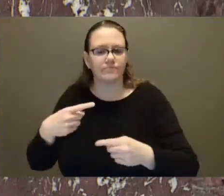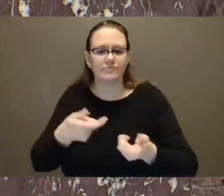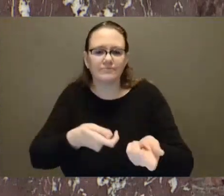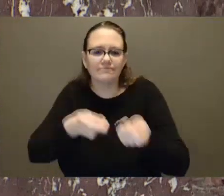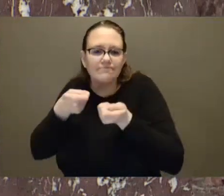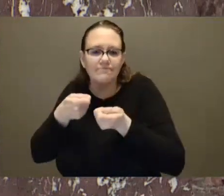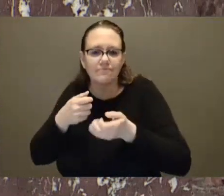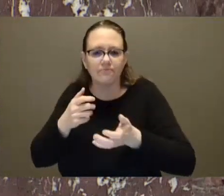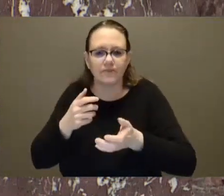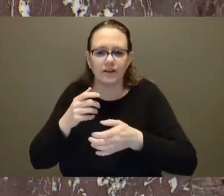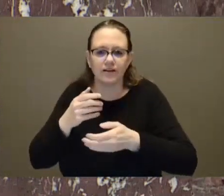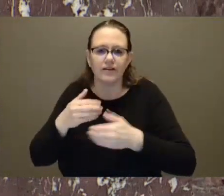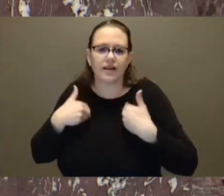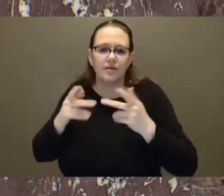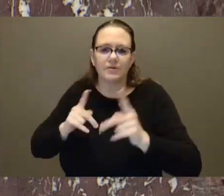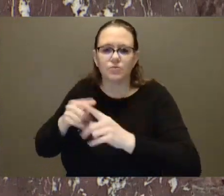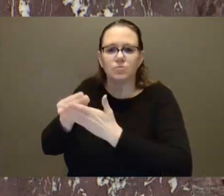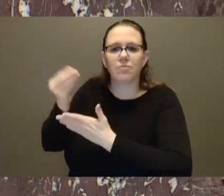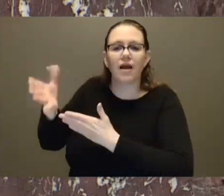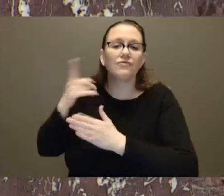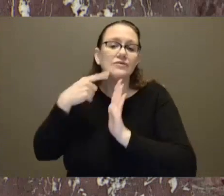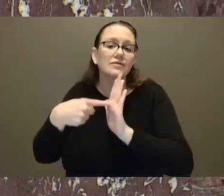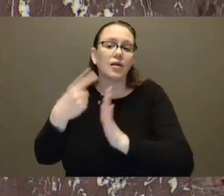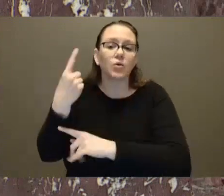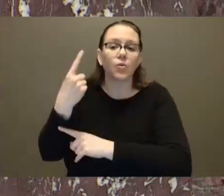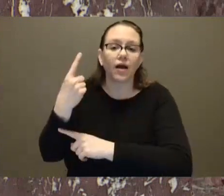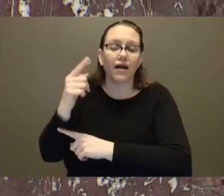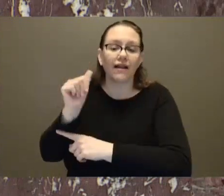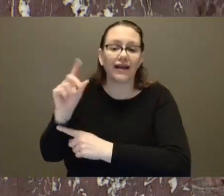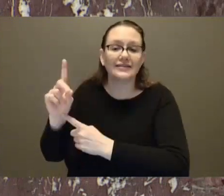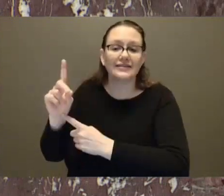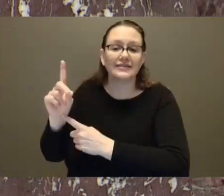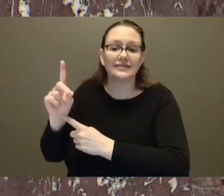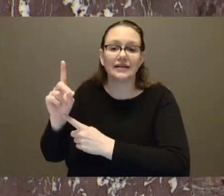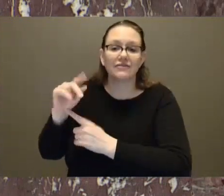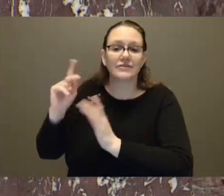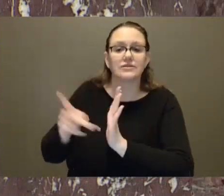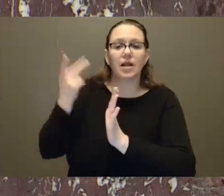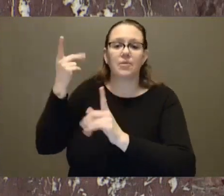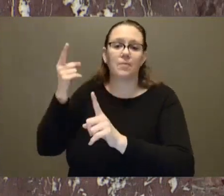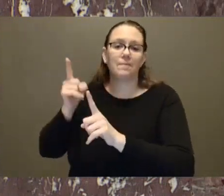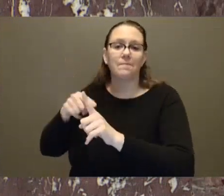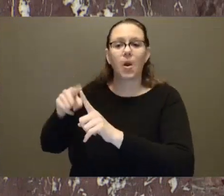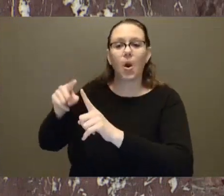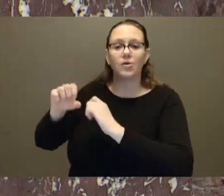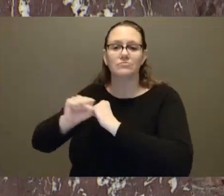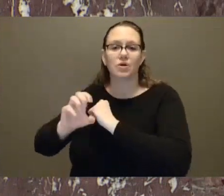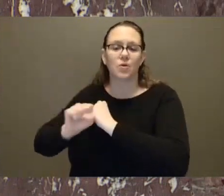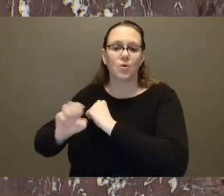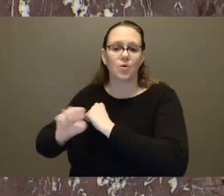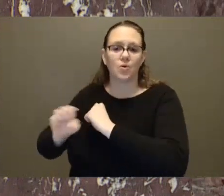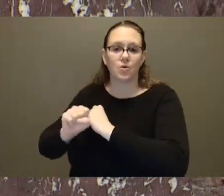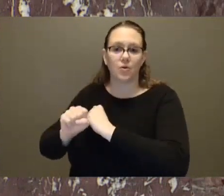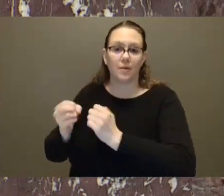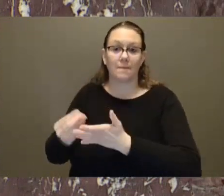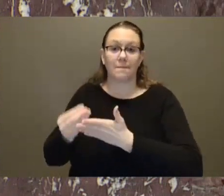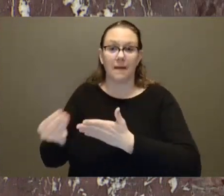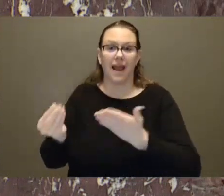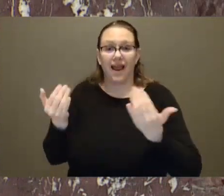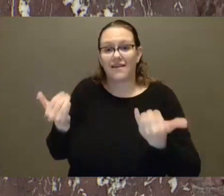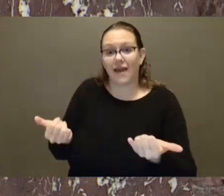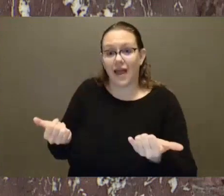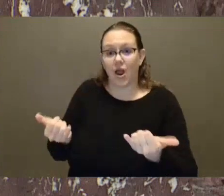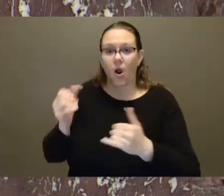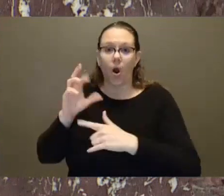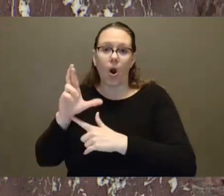promising double the rewards points on illicit drug purchases until May 3rd. Turning addiction into a loyalty